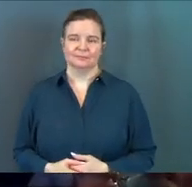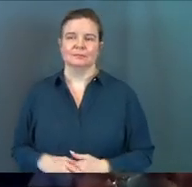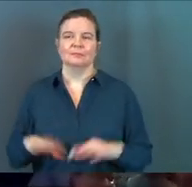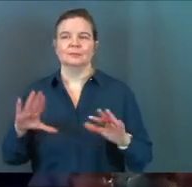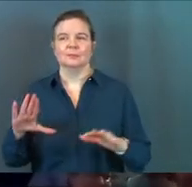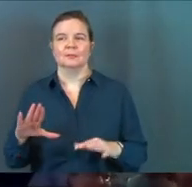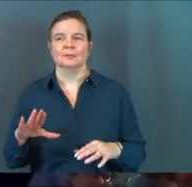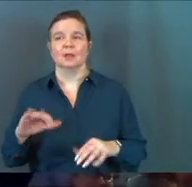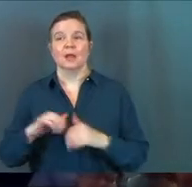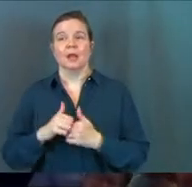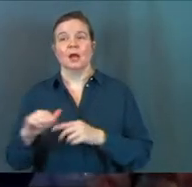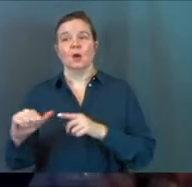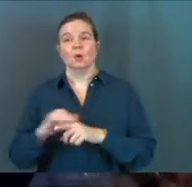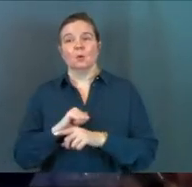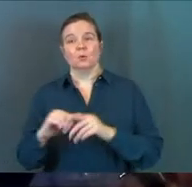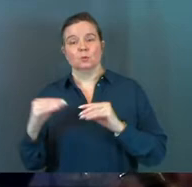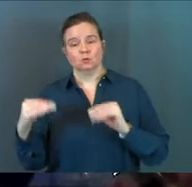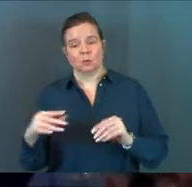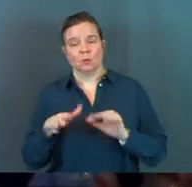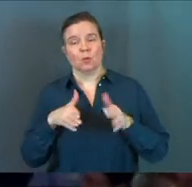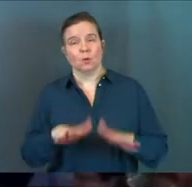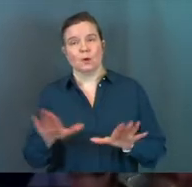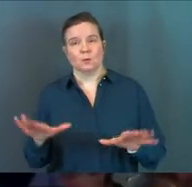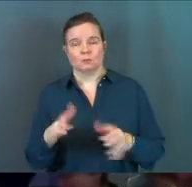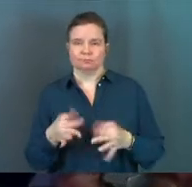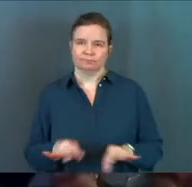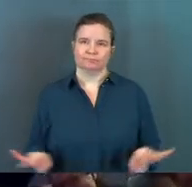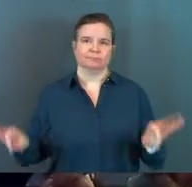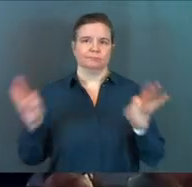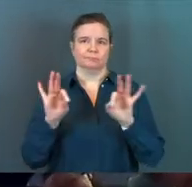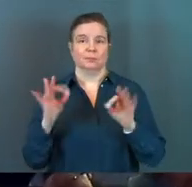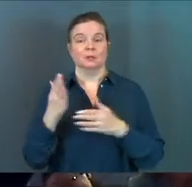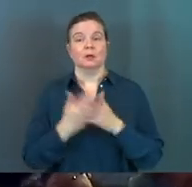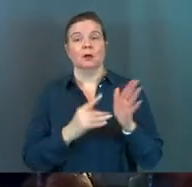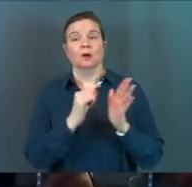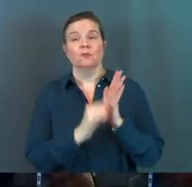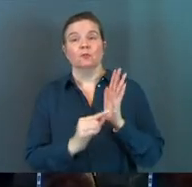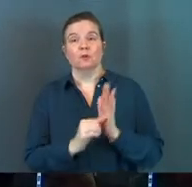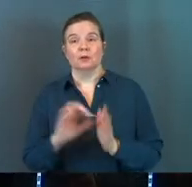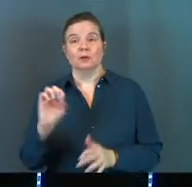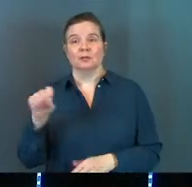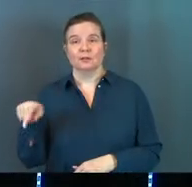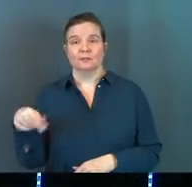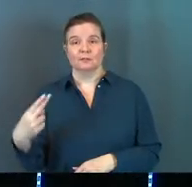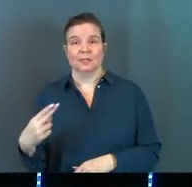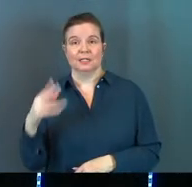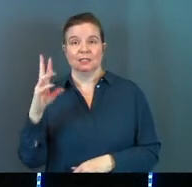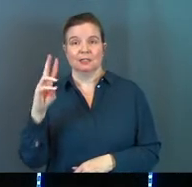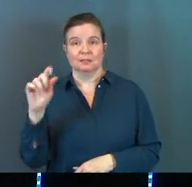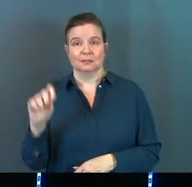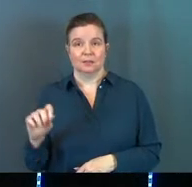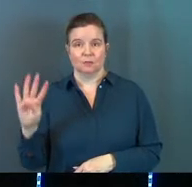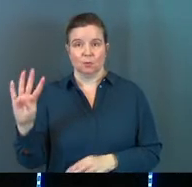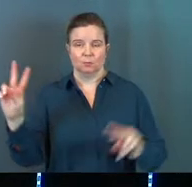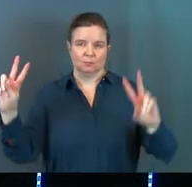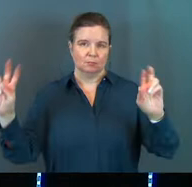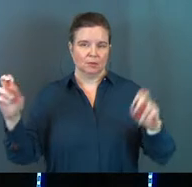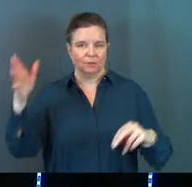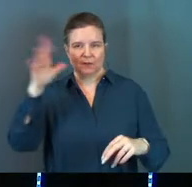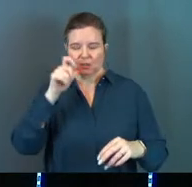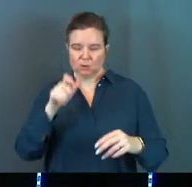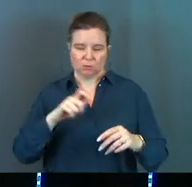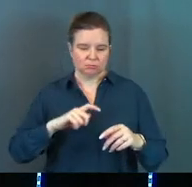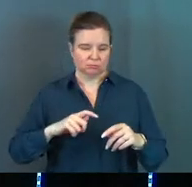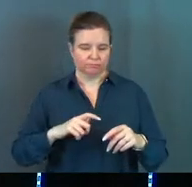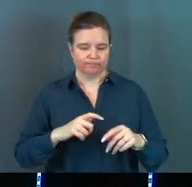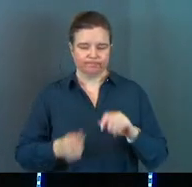So in how we train them, the way we do it matters. So here's some verses about the fact that it matters. Ephesians 6 verse 4 says, Fathers, do not provoke